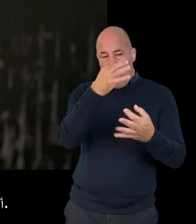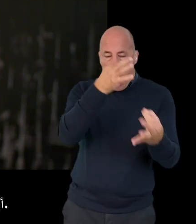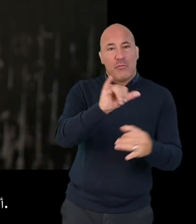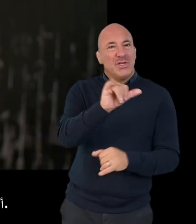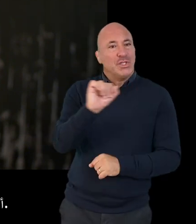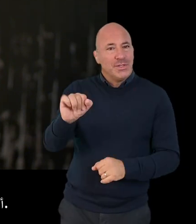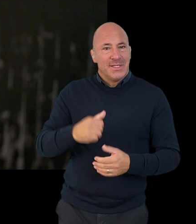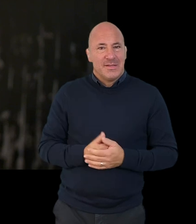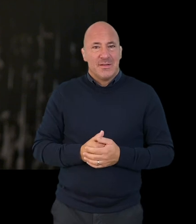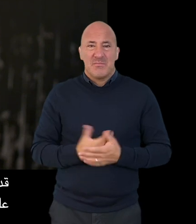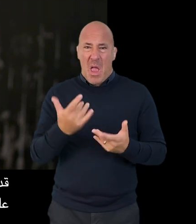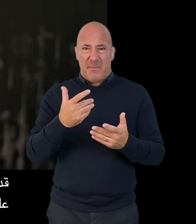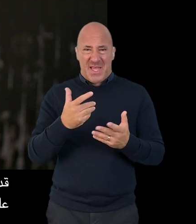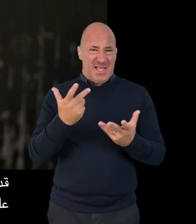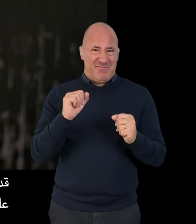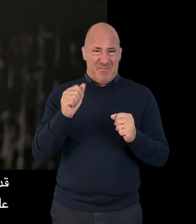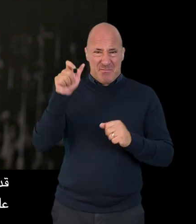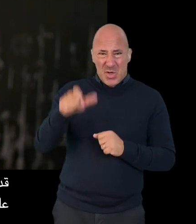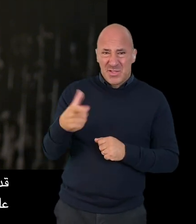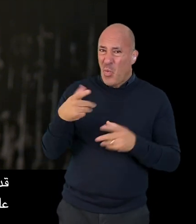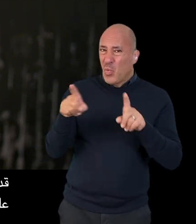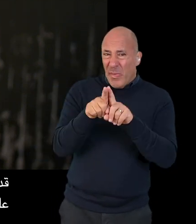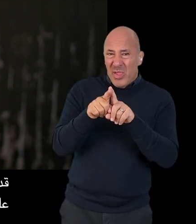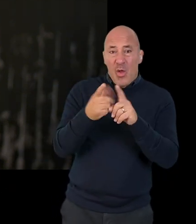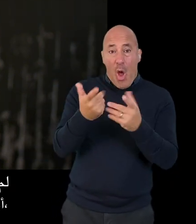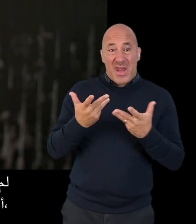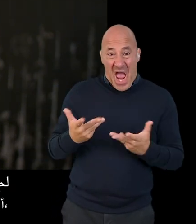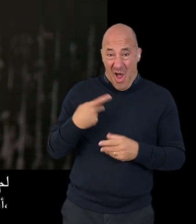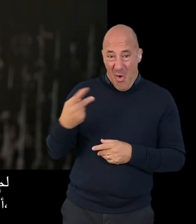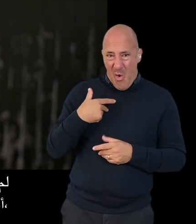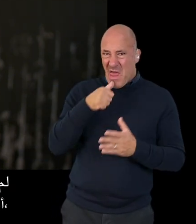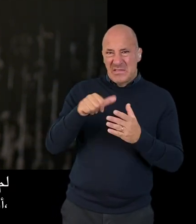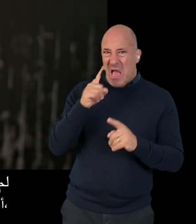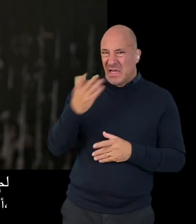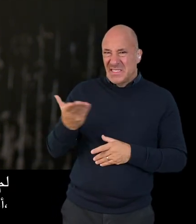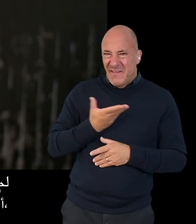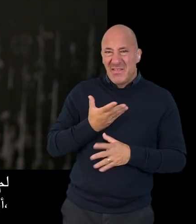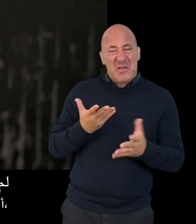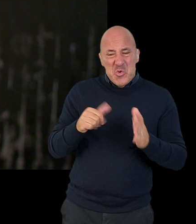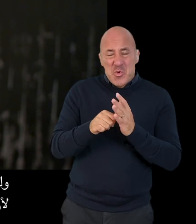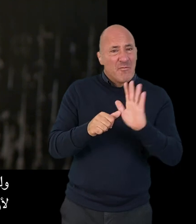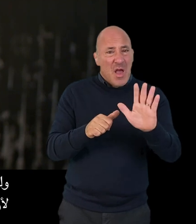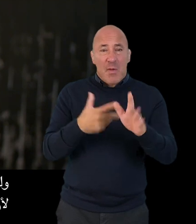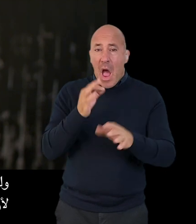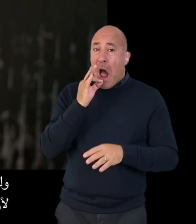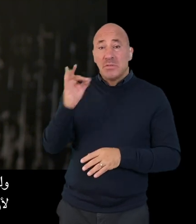your sexual orientation. It may be difficult to get letters from somebody that's no longer with you or even from a current partner but it's worth asking because